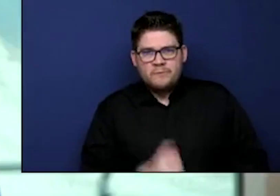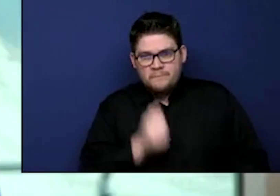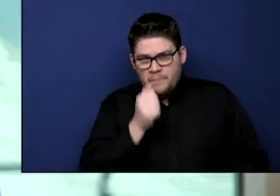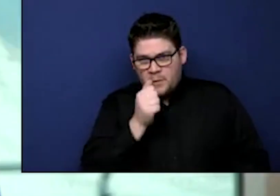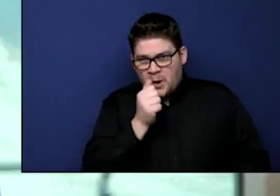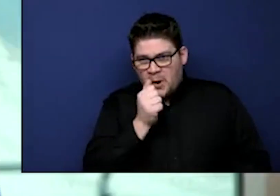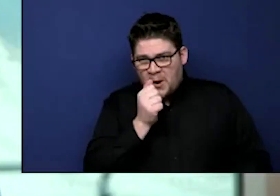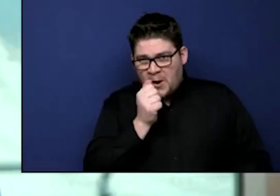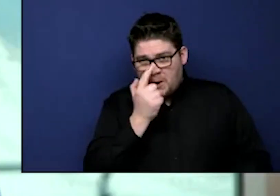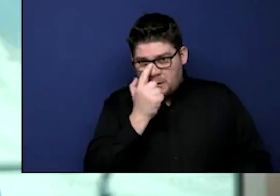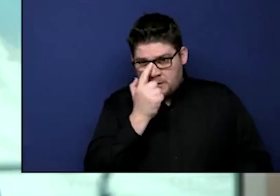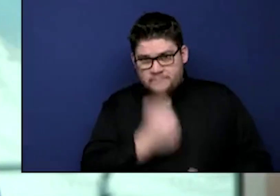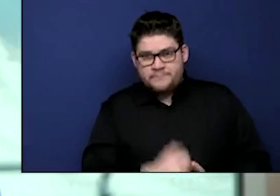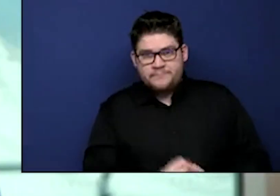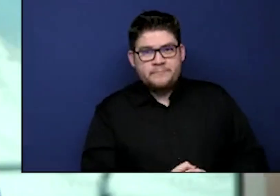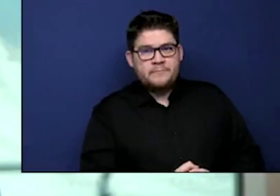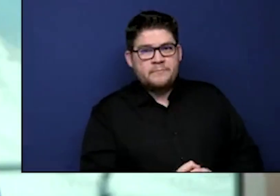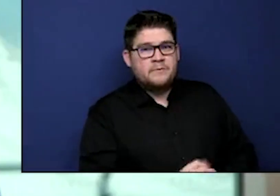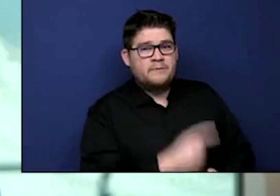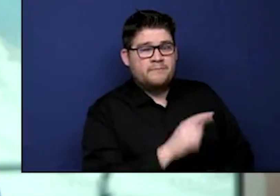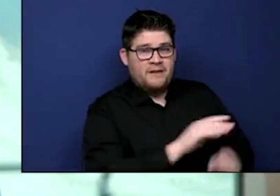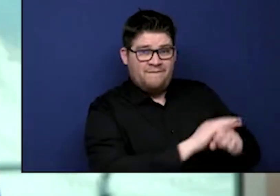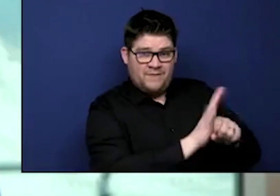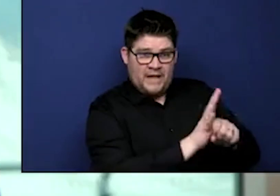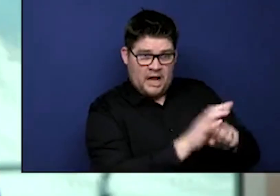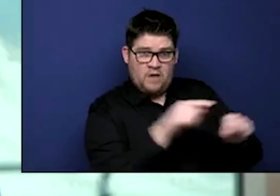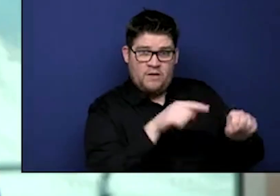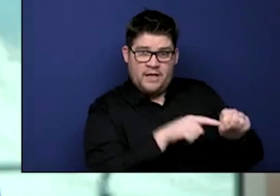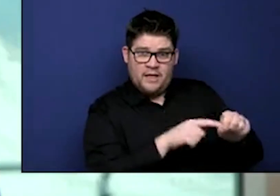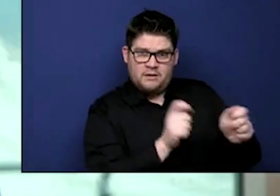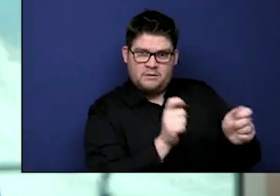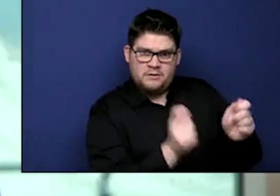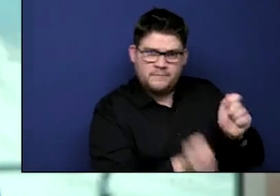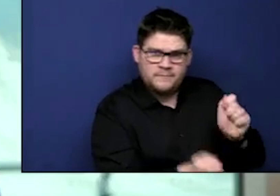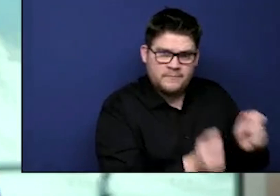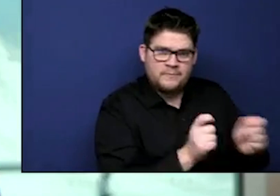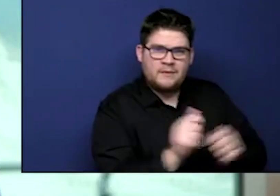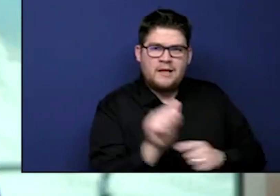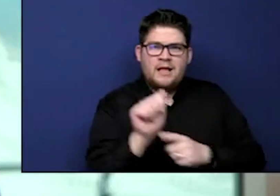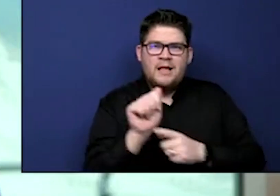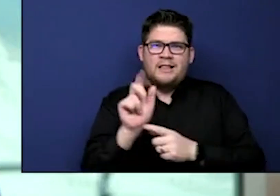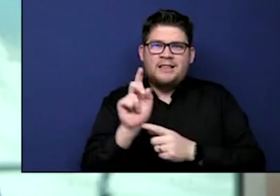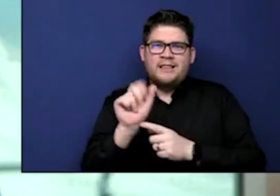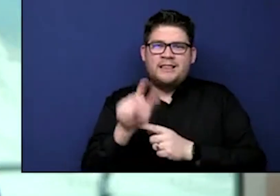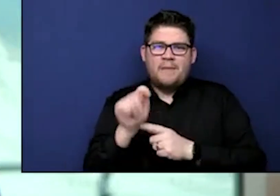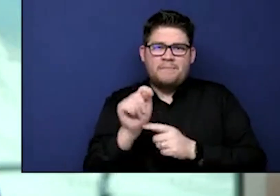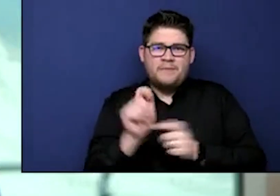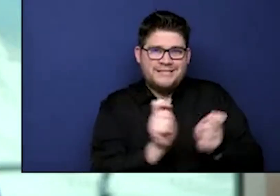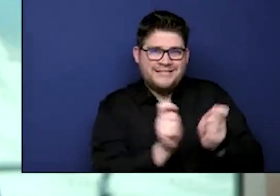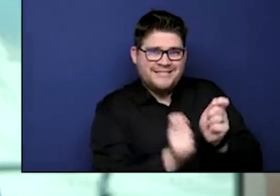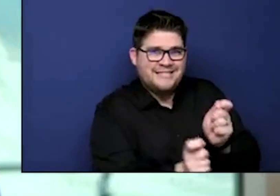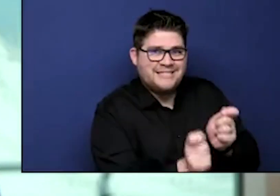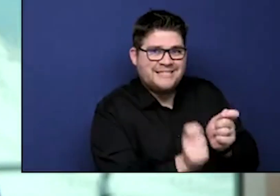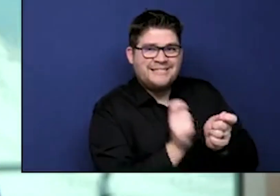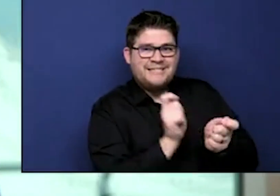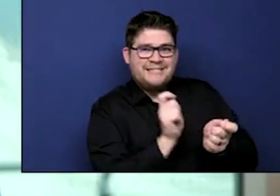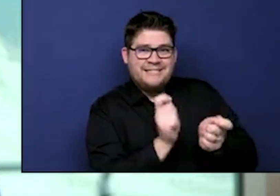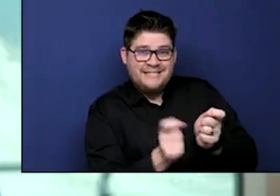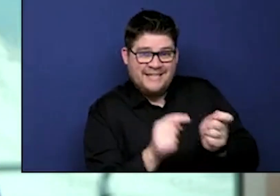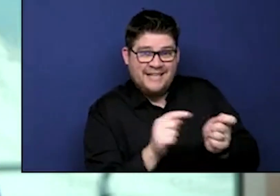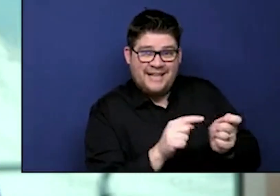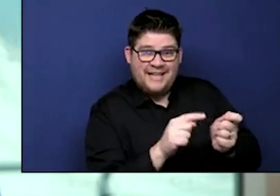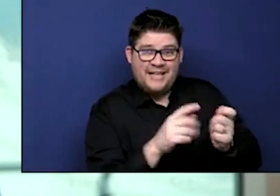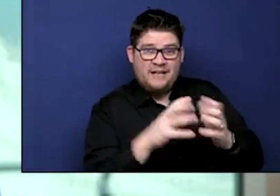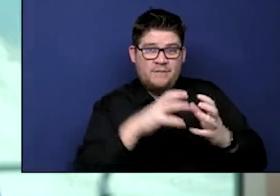In comments, said the virus is adapting. So what is British Columbia doing as a province to